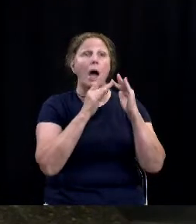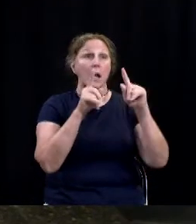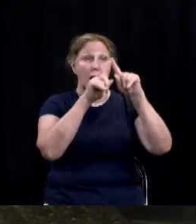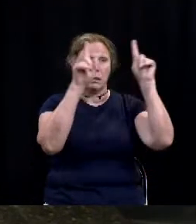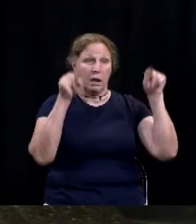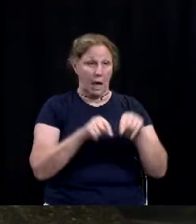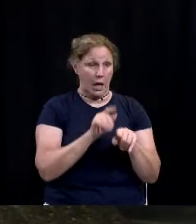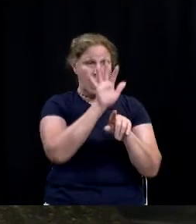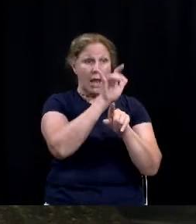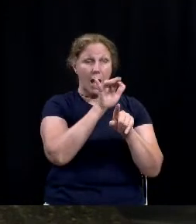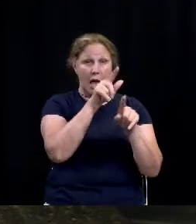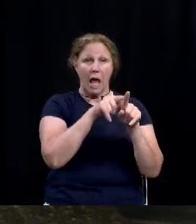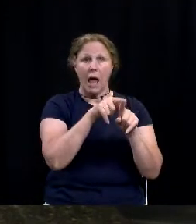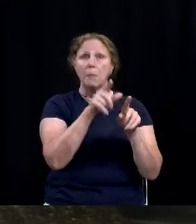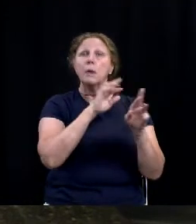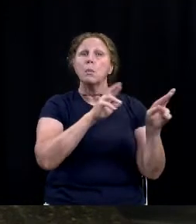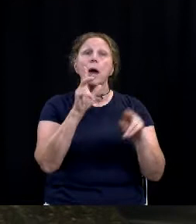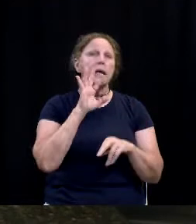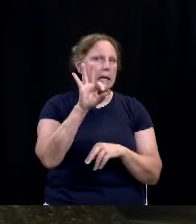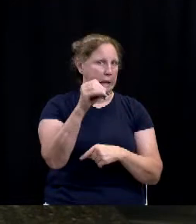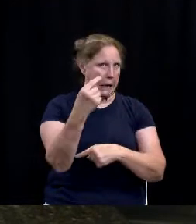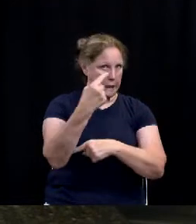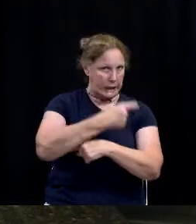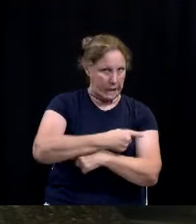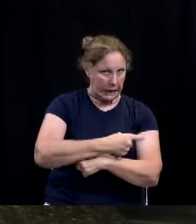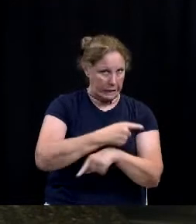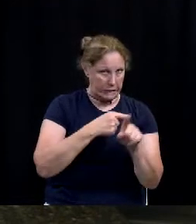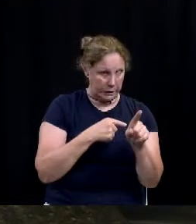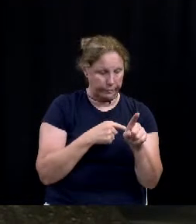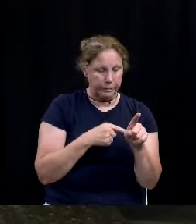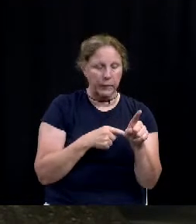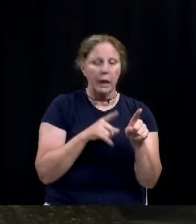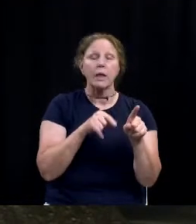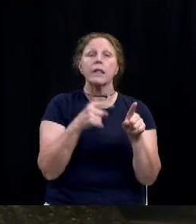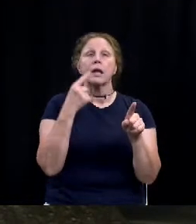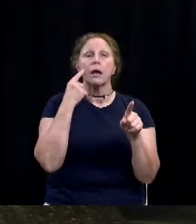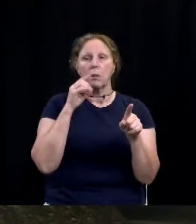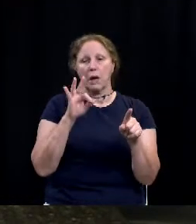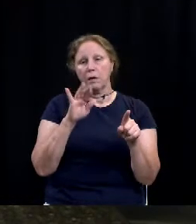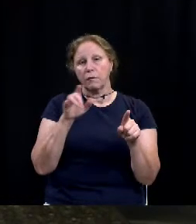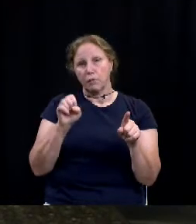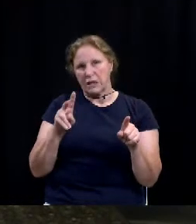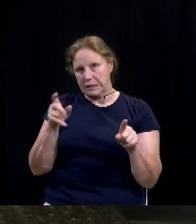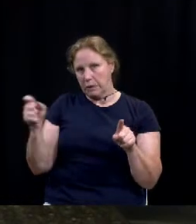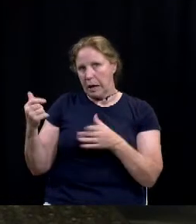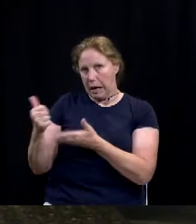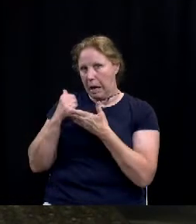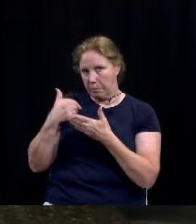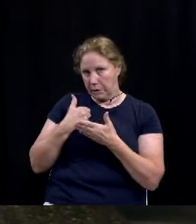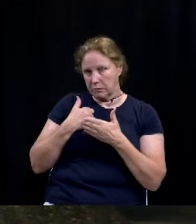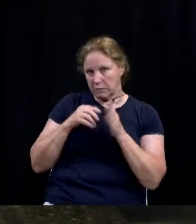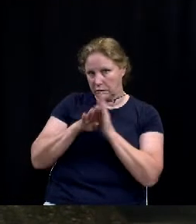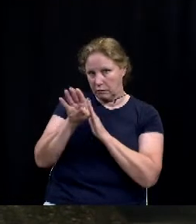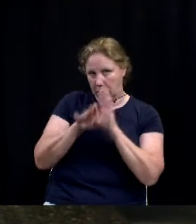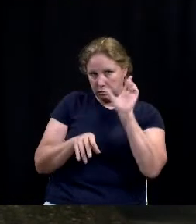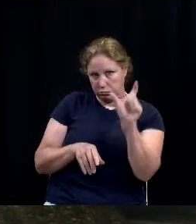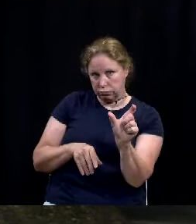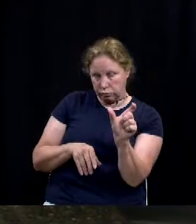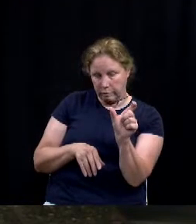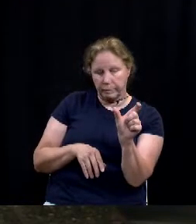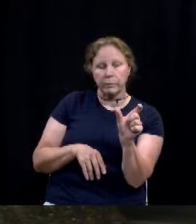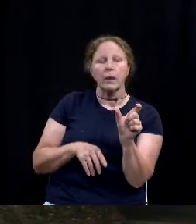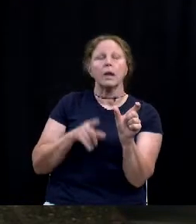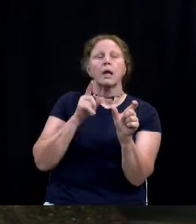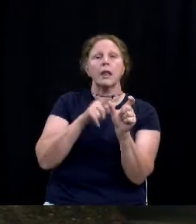in about 90 days. We're working with Fries and Nichols to produce that, and we anticipate that'll be